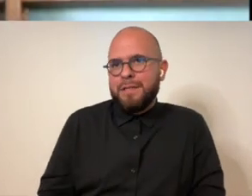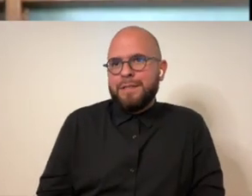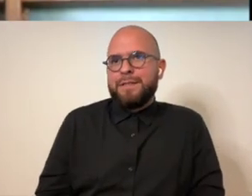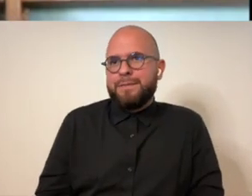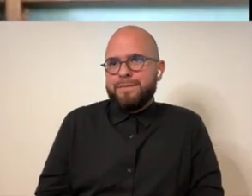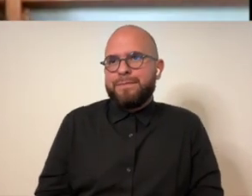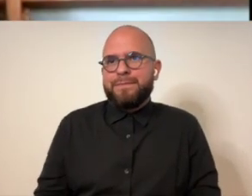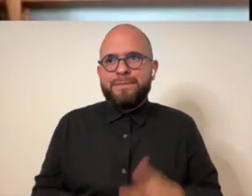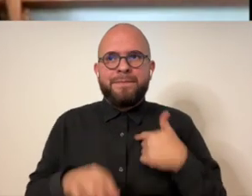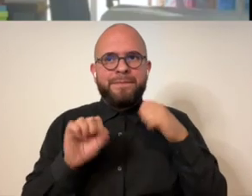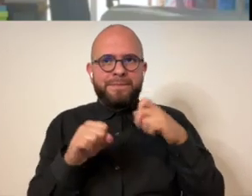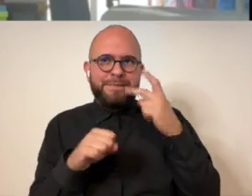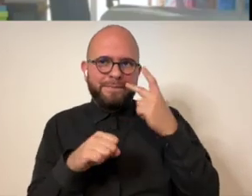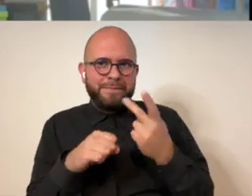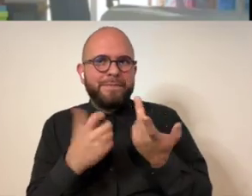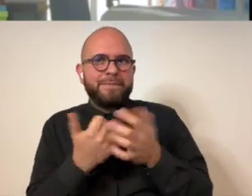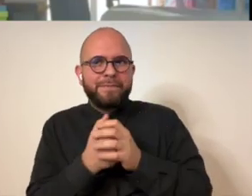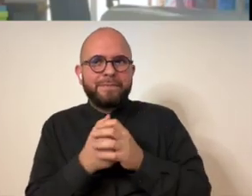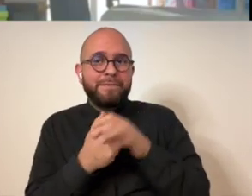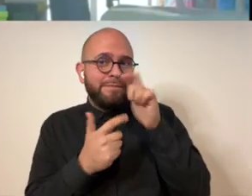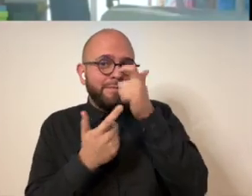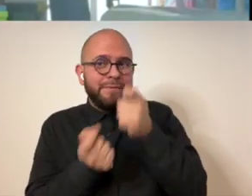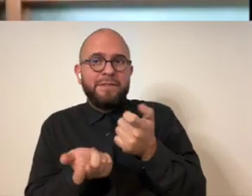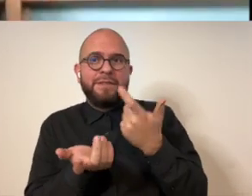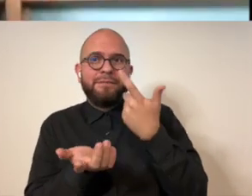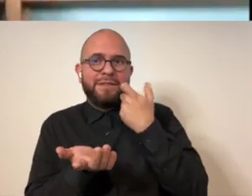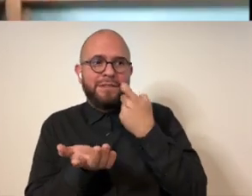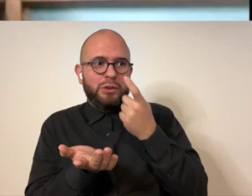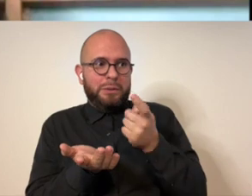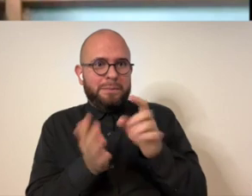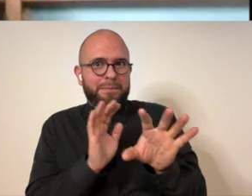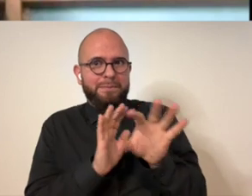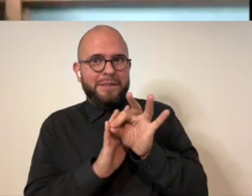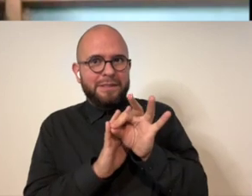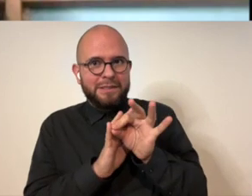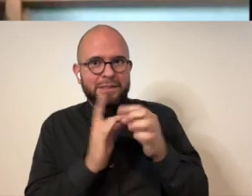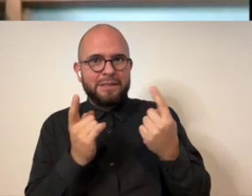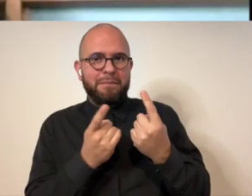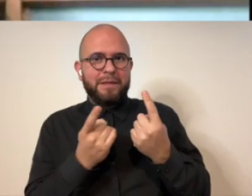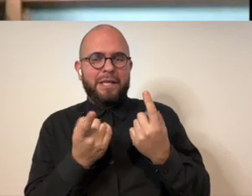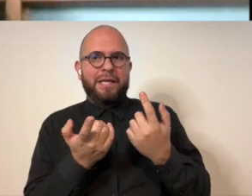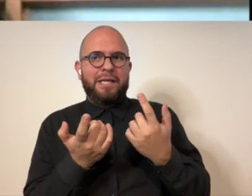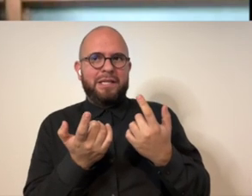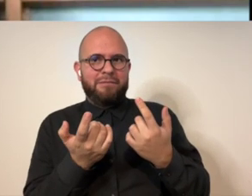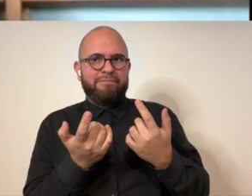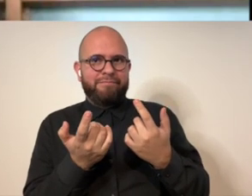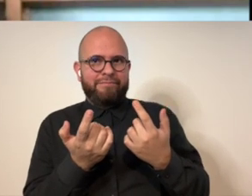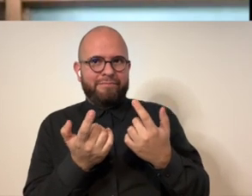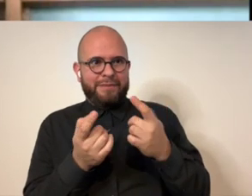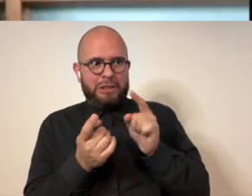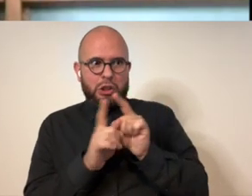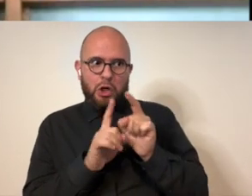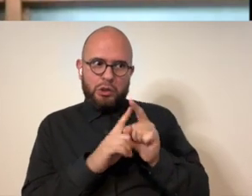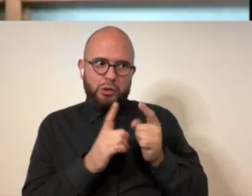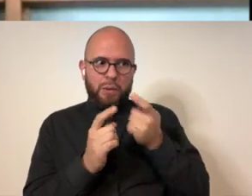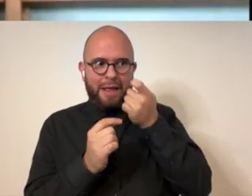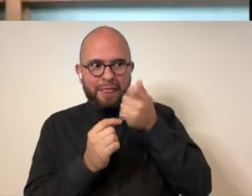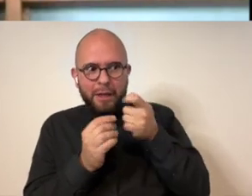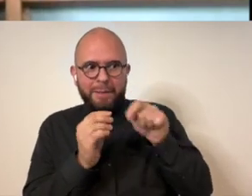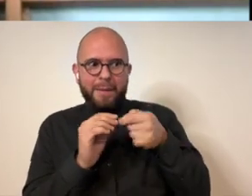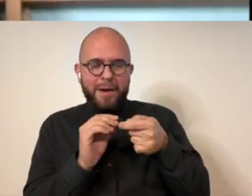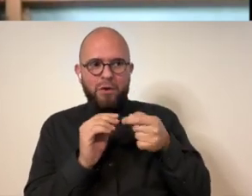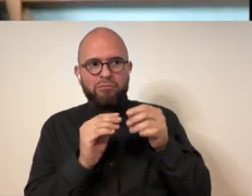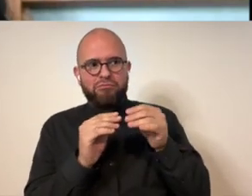finger dexterity yeah so yeah i can see but that's that's interesting because you've chosen something that is